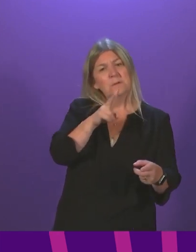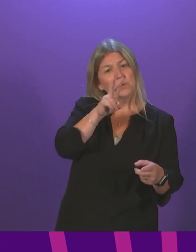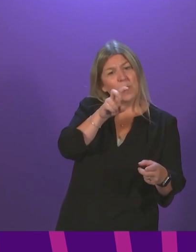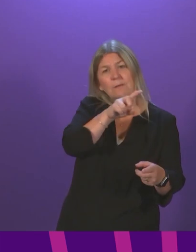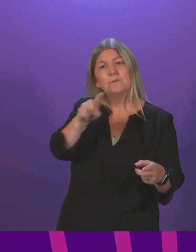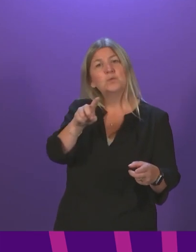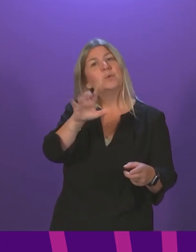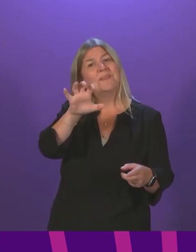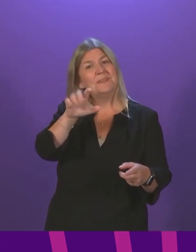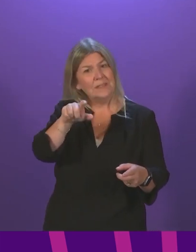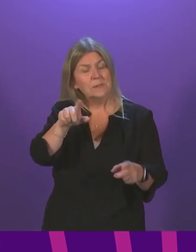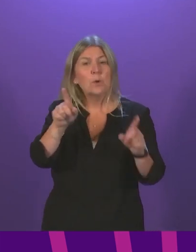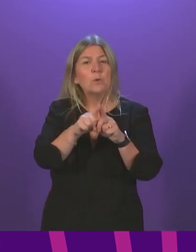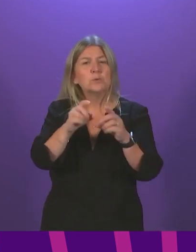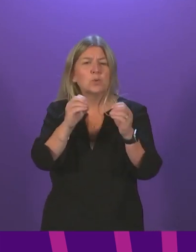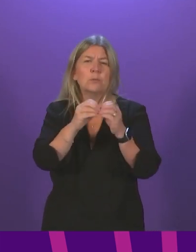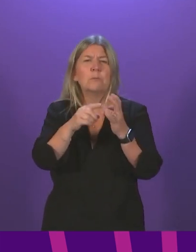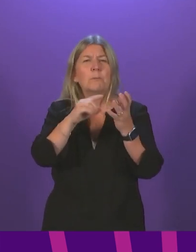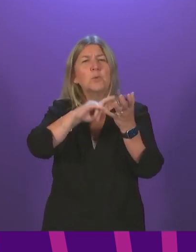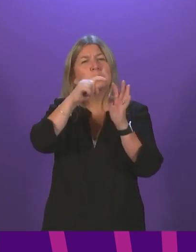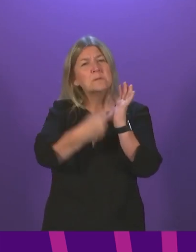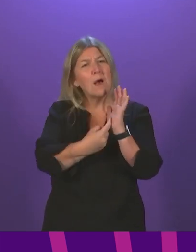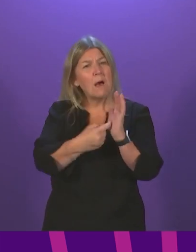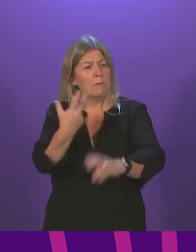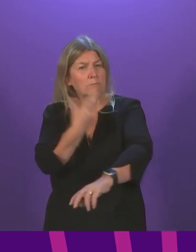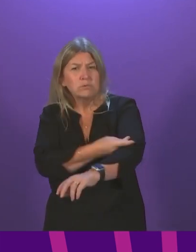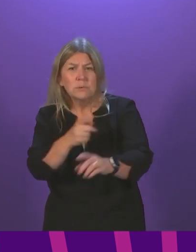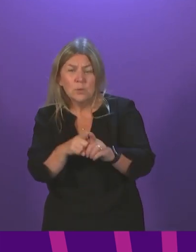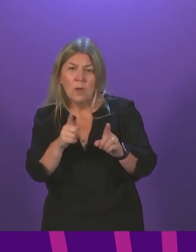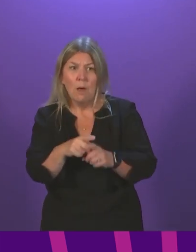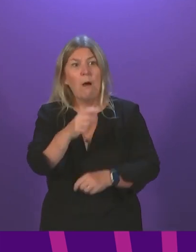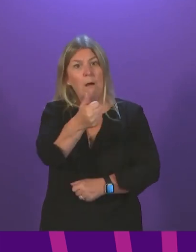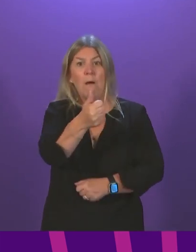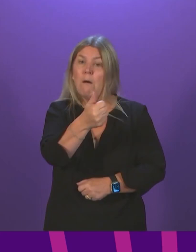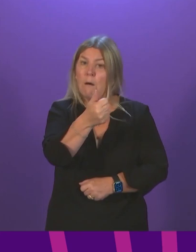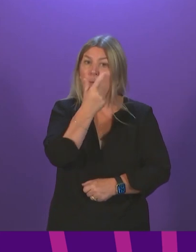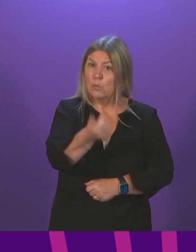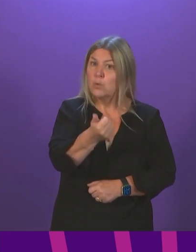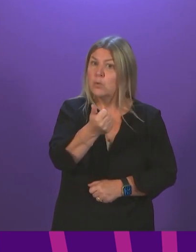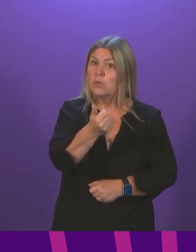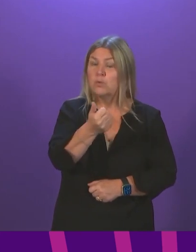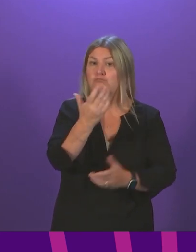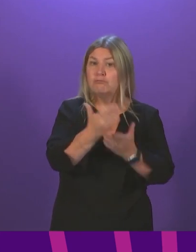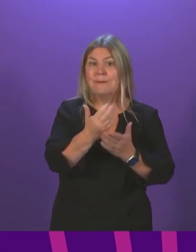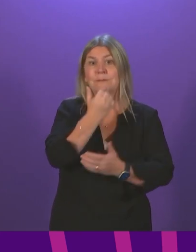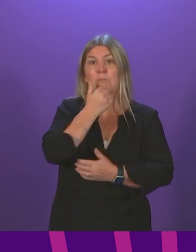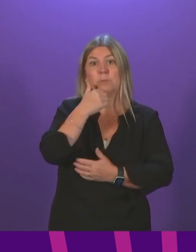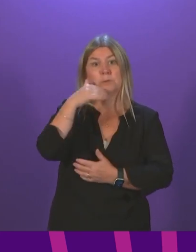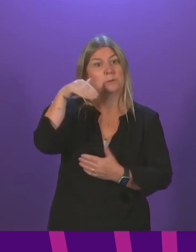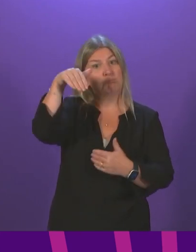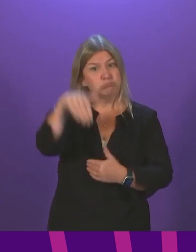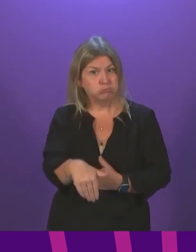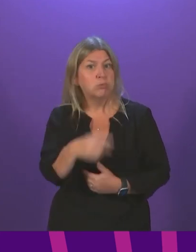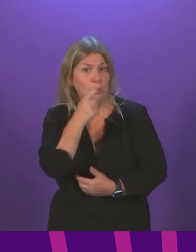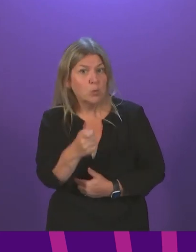and booster jags, both of these measures have the potential to be game-changing in halting the spread of COVID this winter.